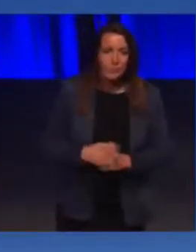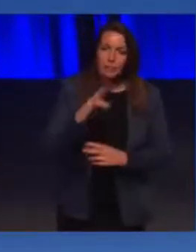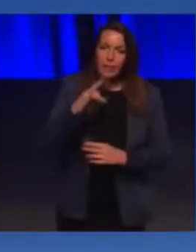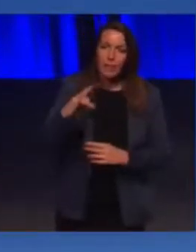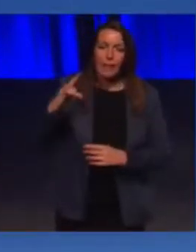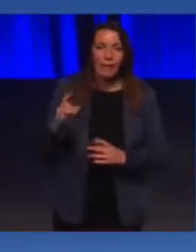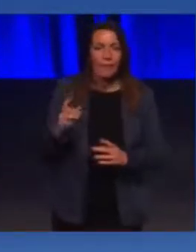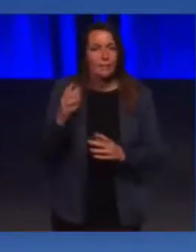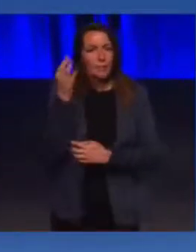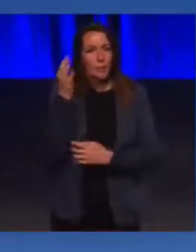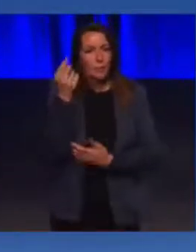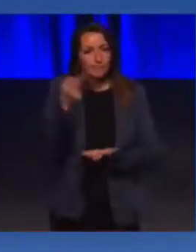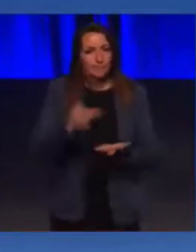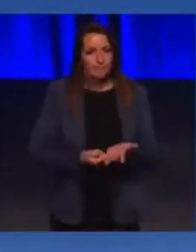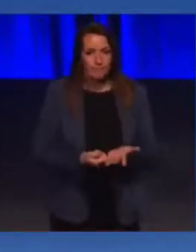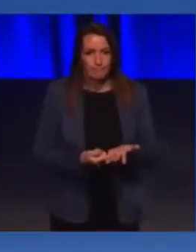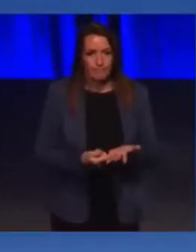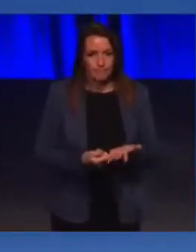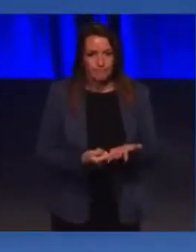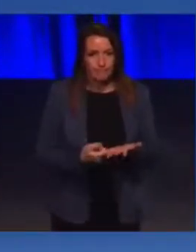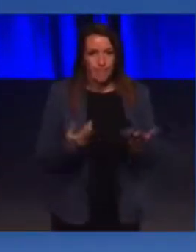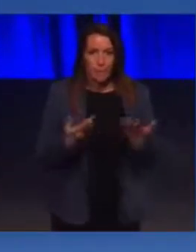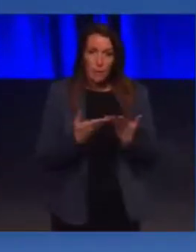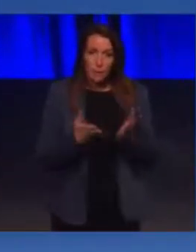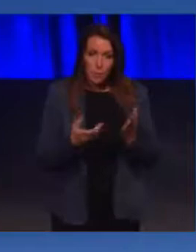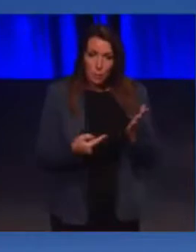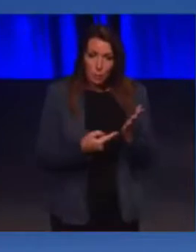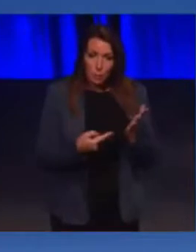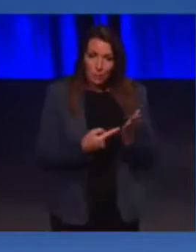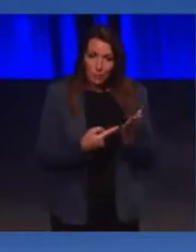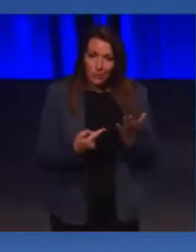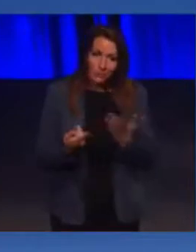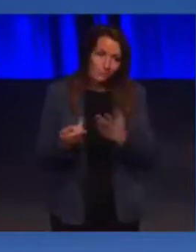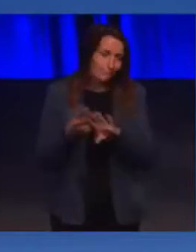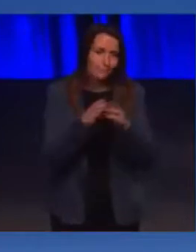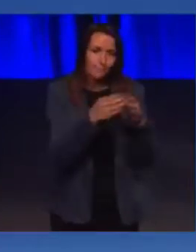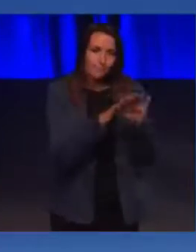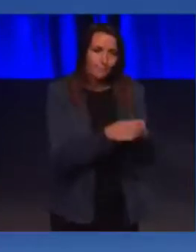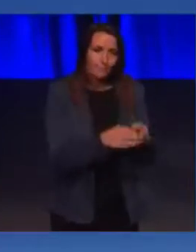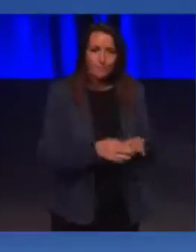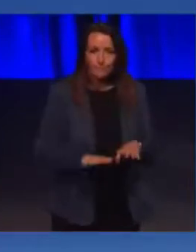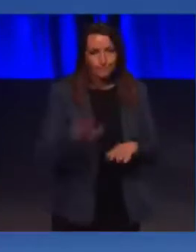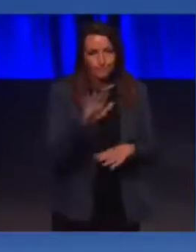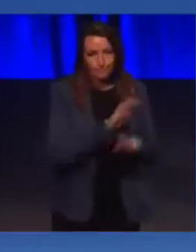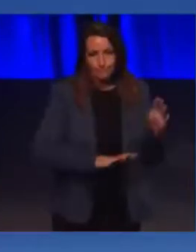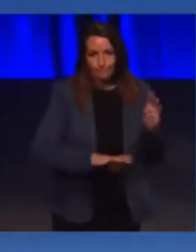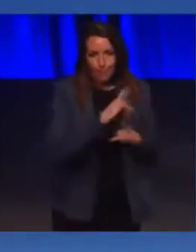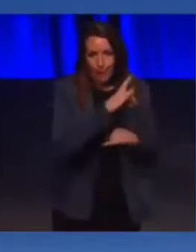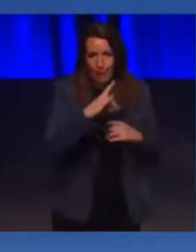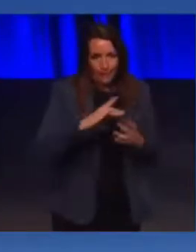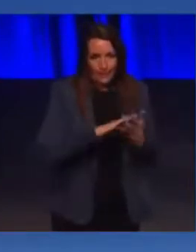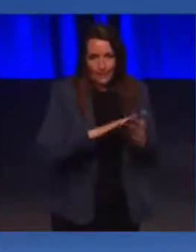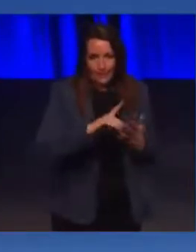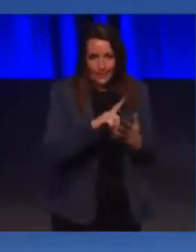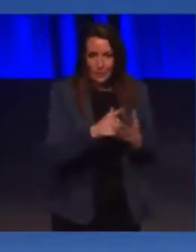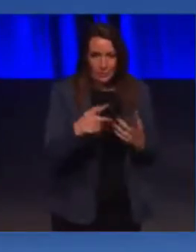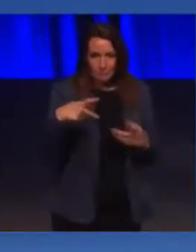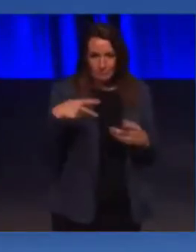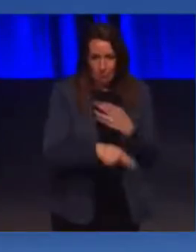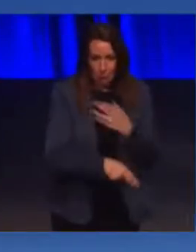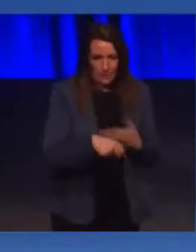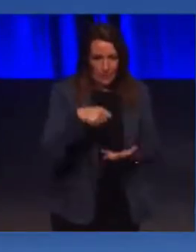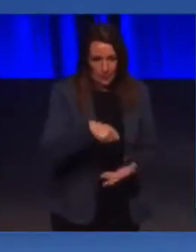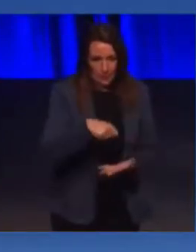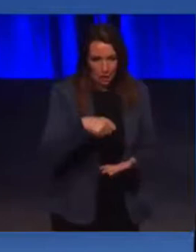a decision now that they are closing public conveniences throughout the Highlands. This is because of budget cuts. And apparently,